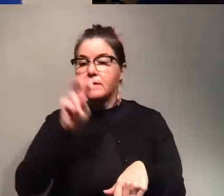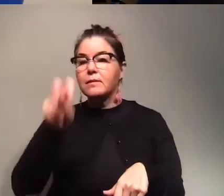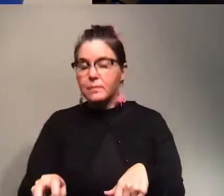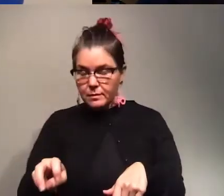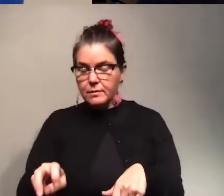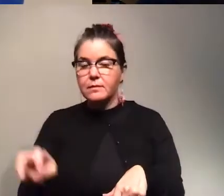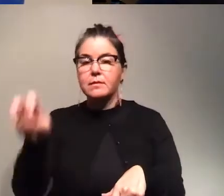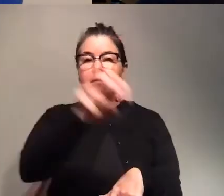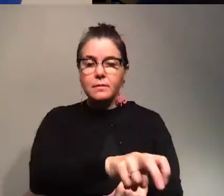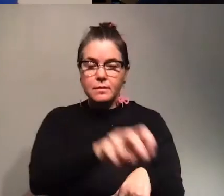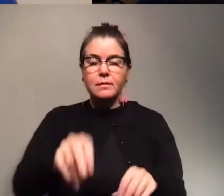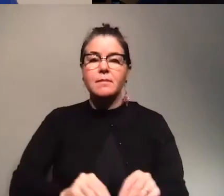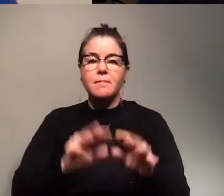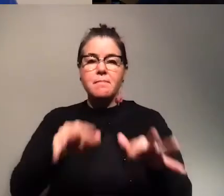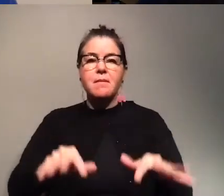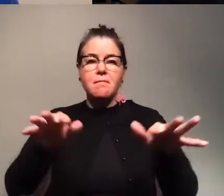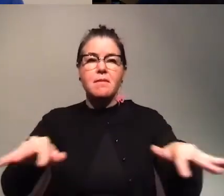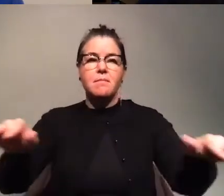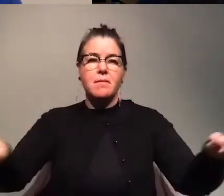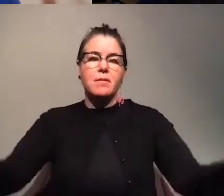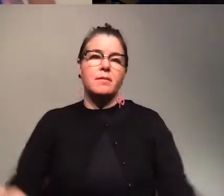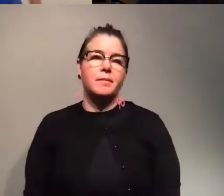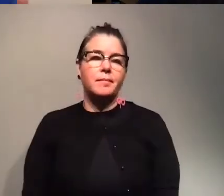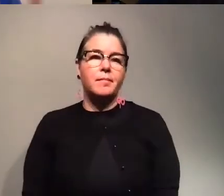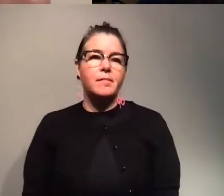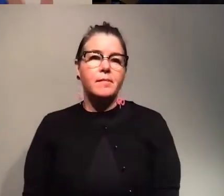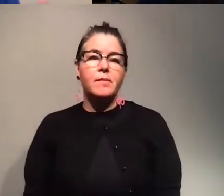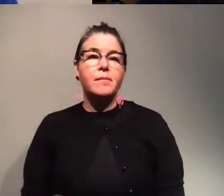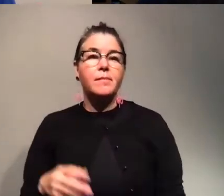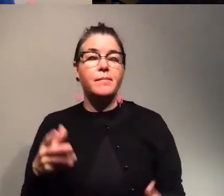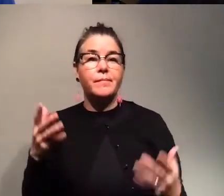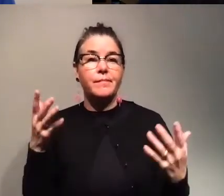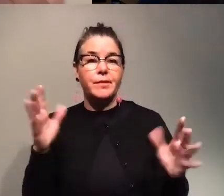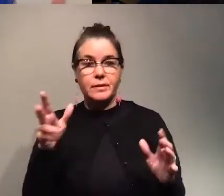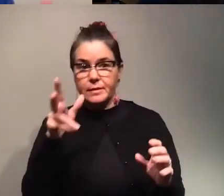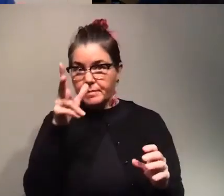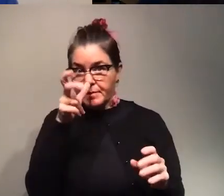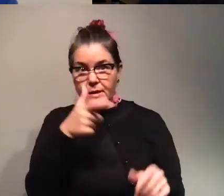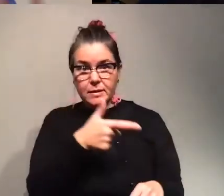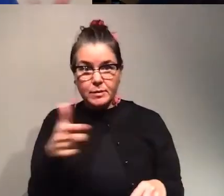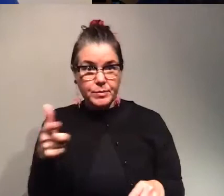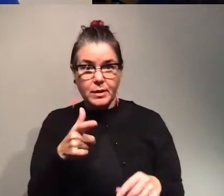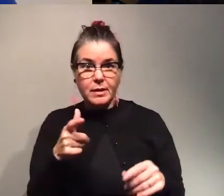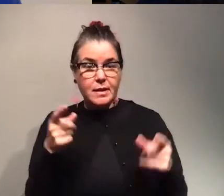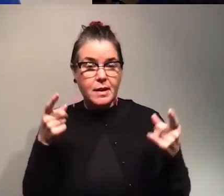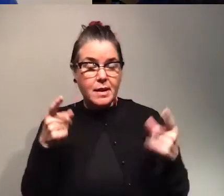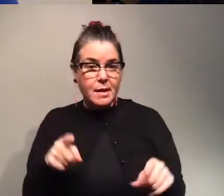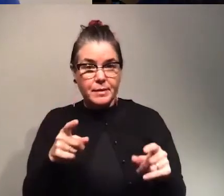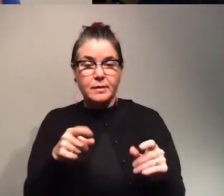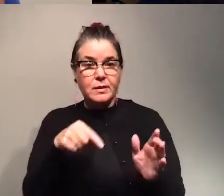to that virus they are just going to transmit it immediately so by the time the pesticide and they expect to kill the